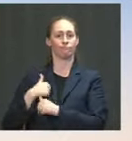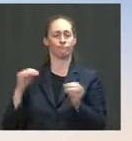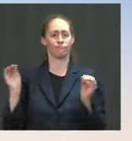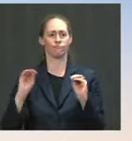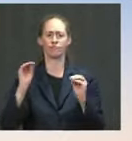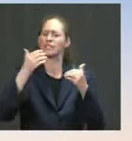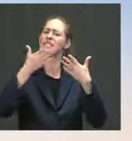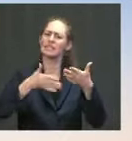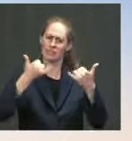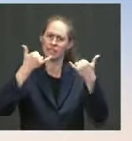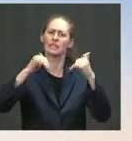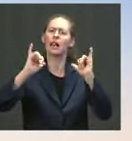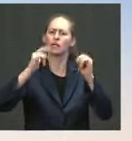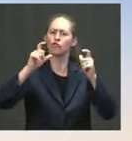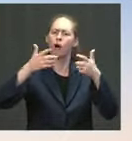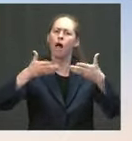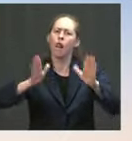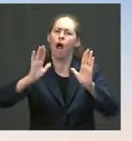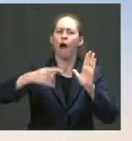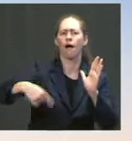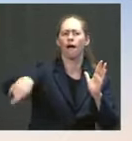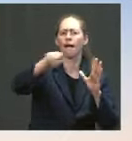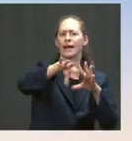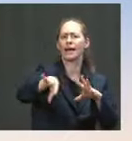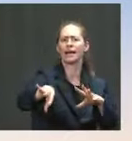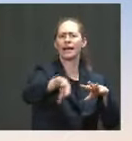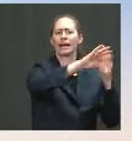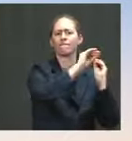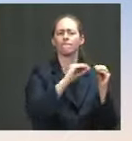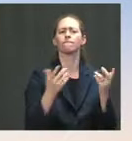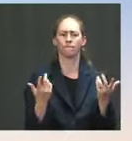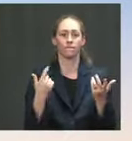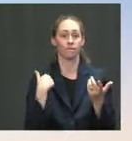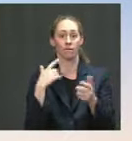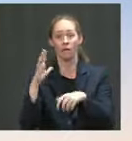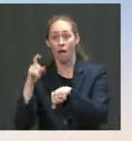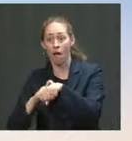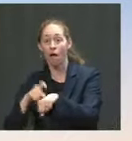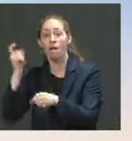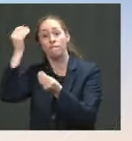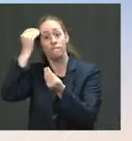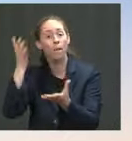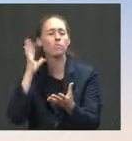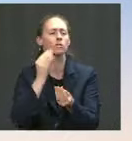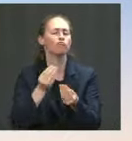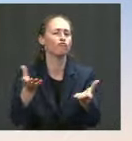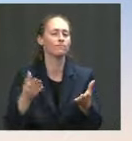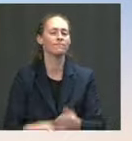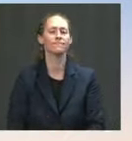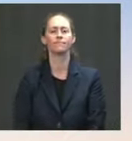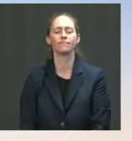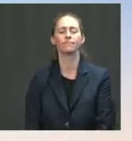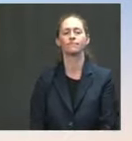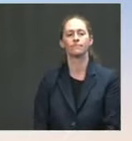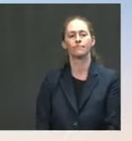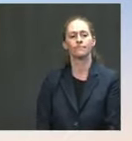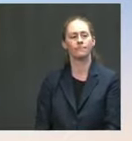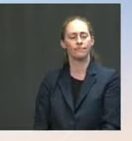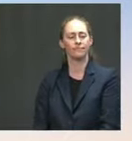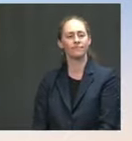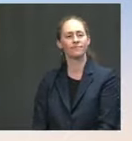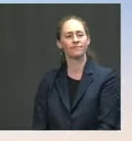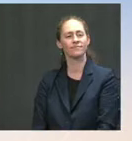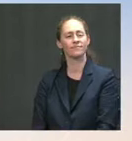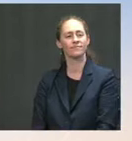on that. As soon as we have more to provide to all of you, and more information, we will do exactly that. The And then, based on the numbers that you've provided of